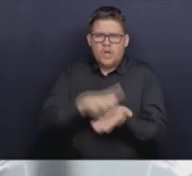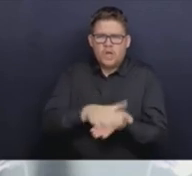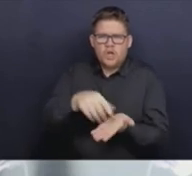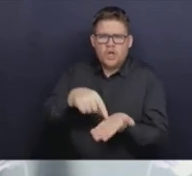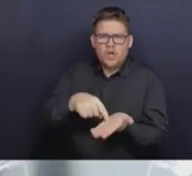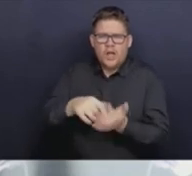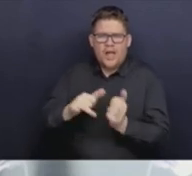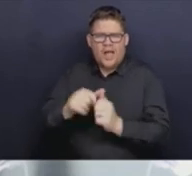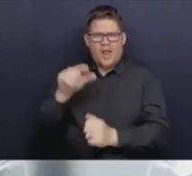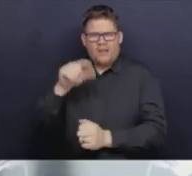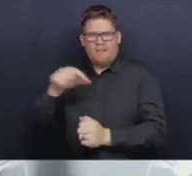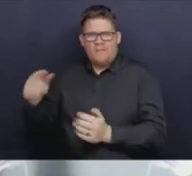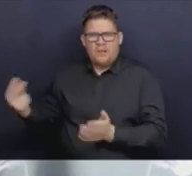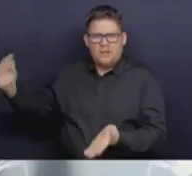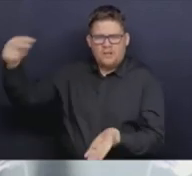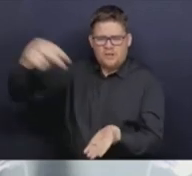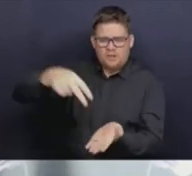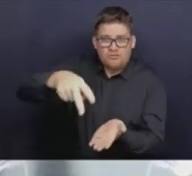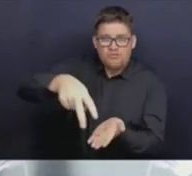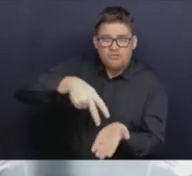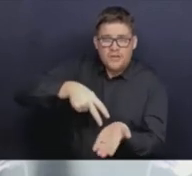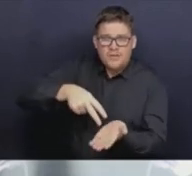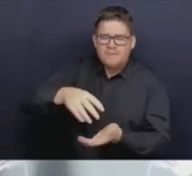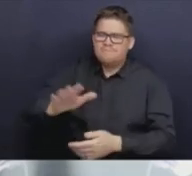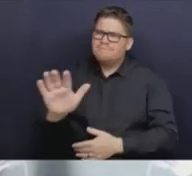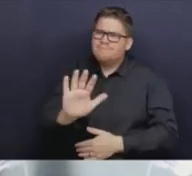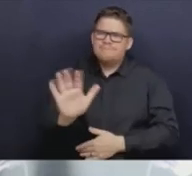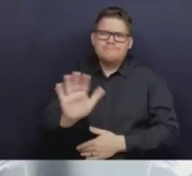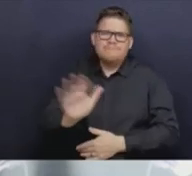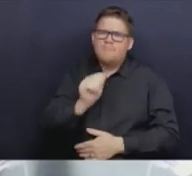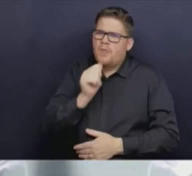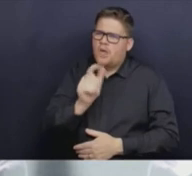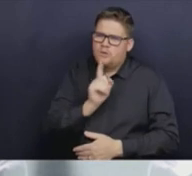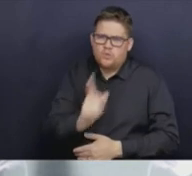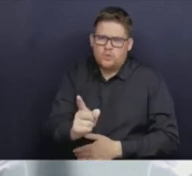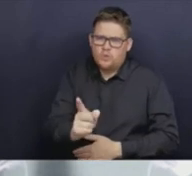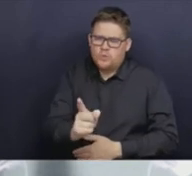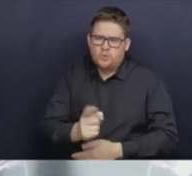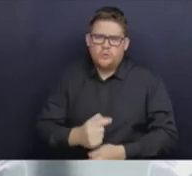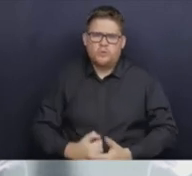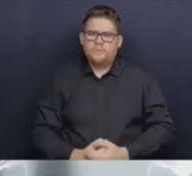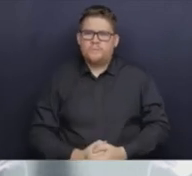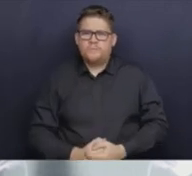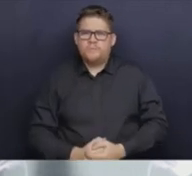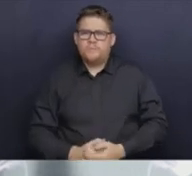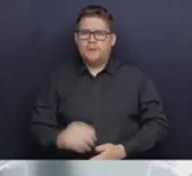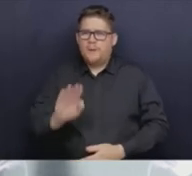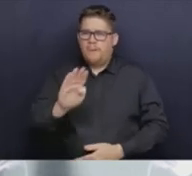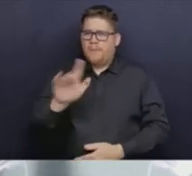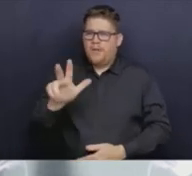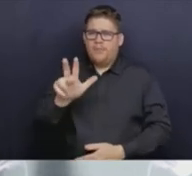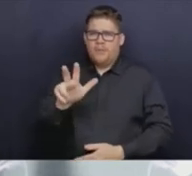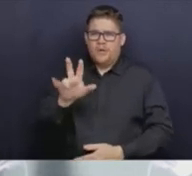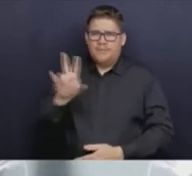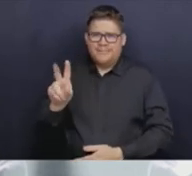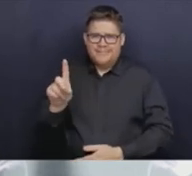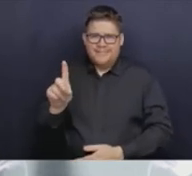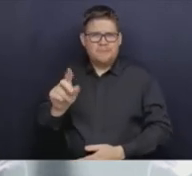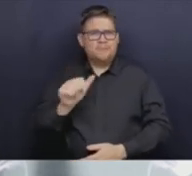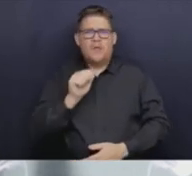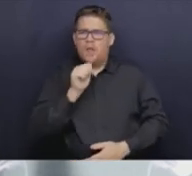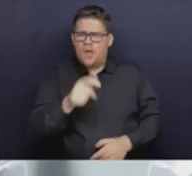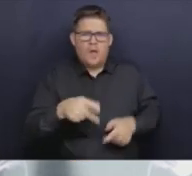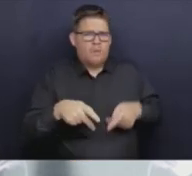records. This is not true. It is false. Bill 36 does not allow the government to copy or seize clinical records.